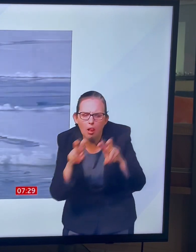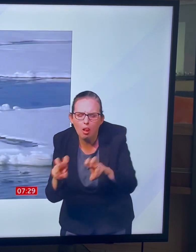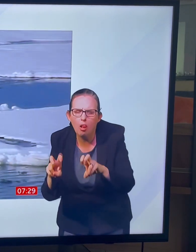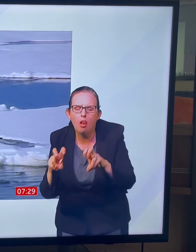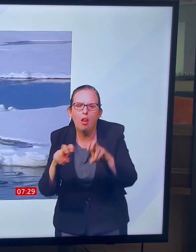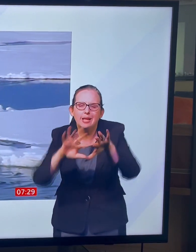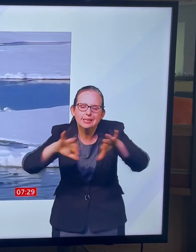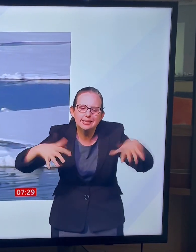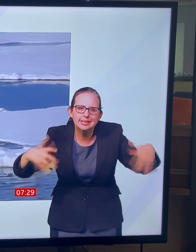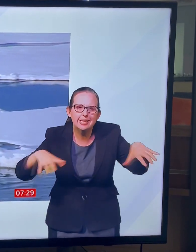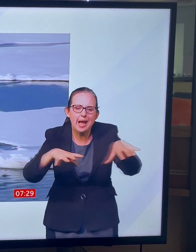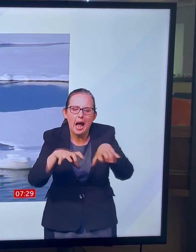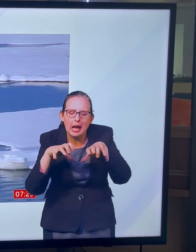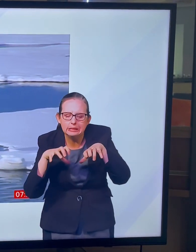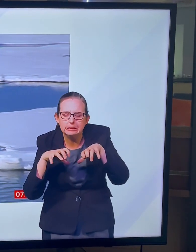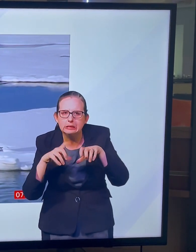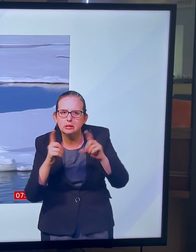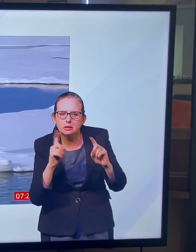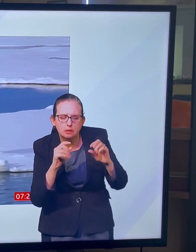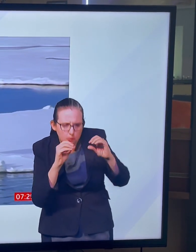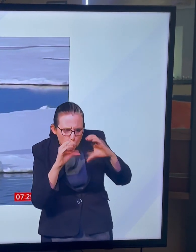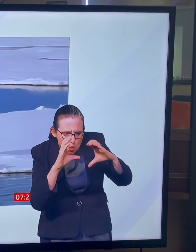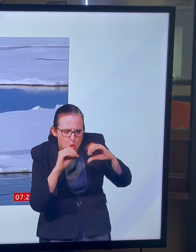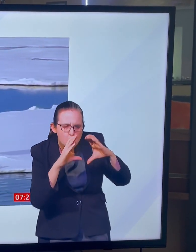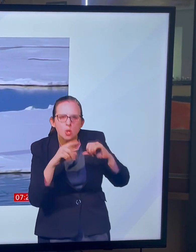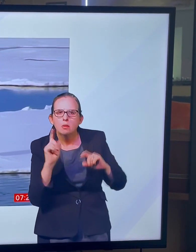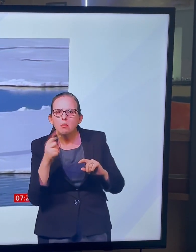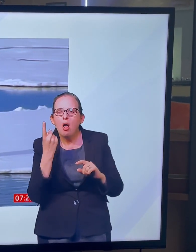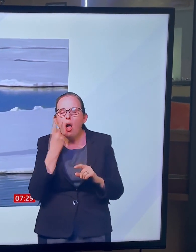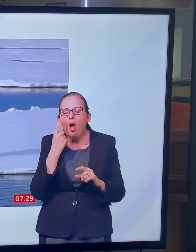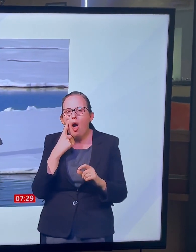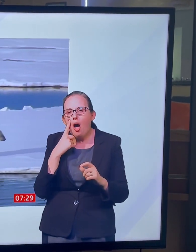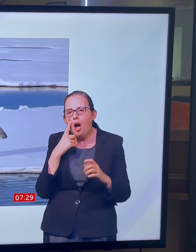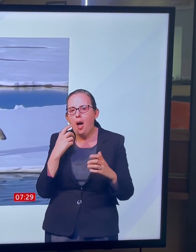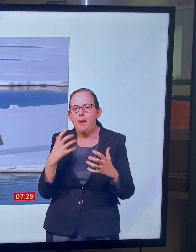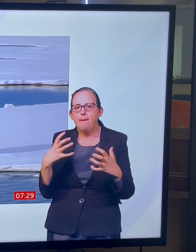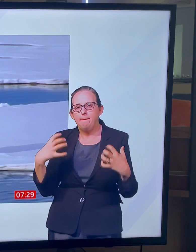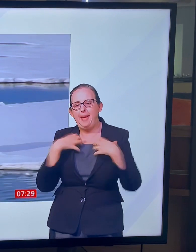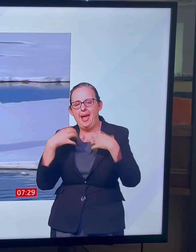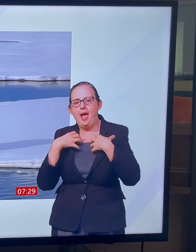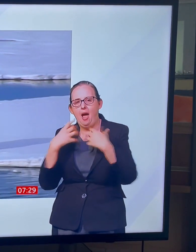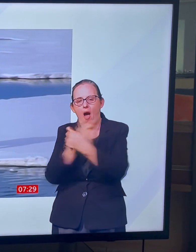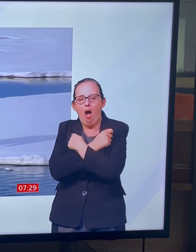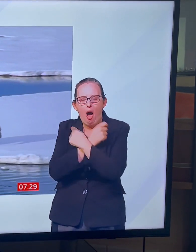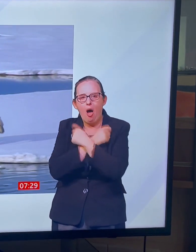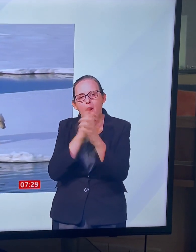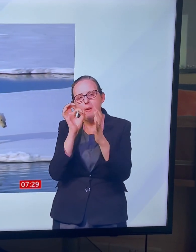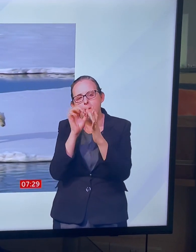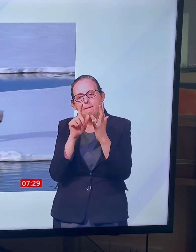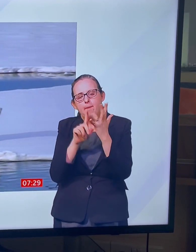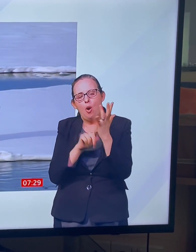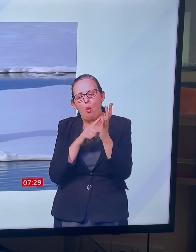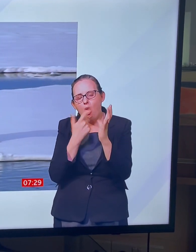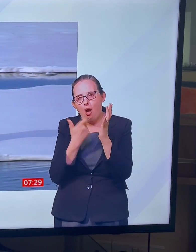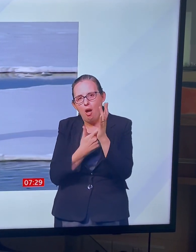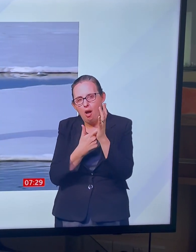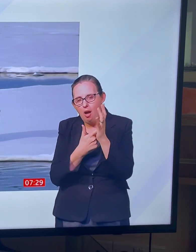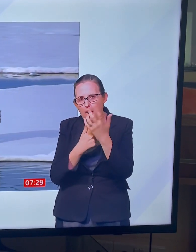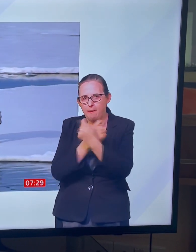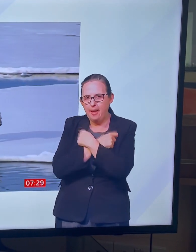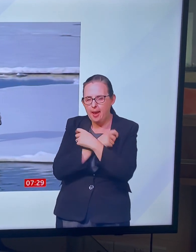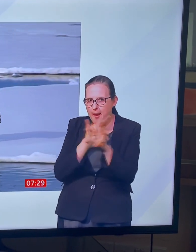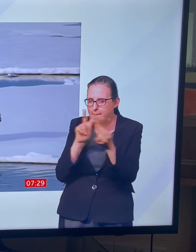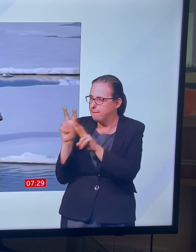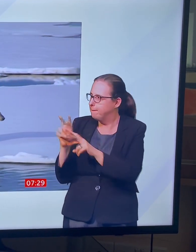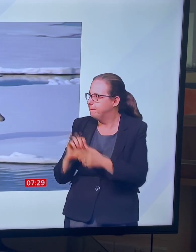We're counting polar bears, we're looking at the ocean. We have an advanced base camp at the edge of Canada, high arctic